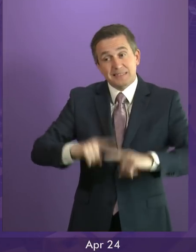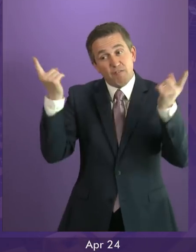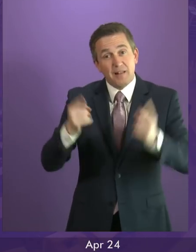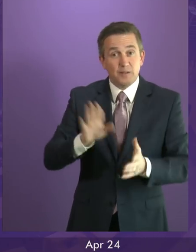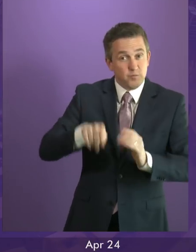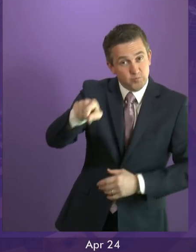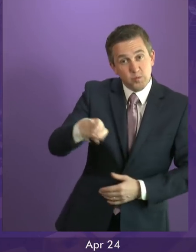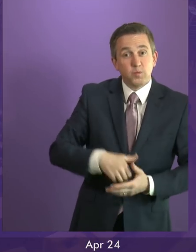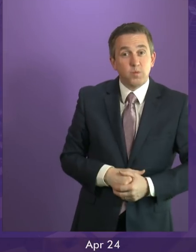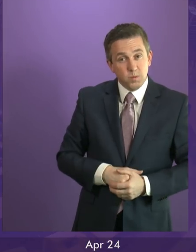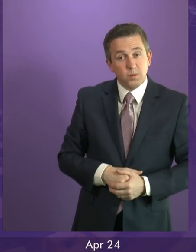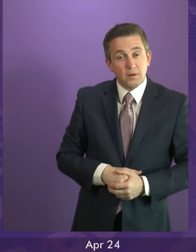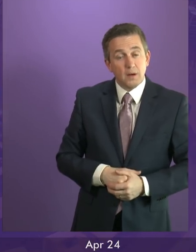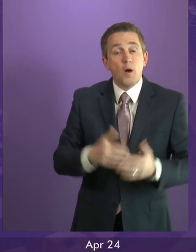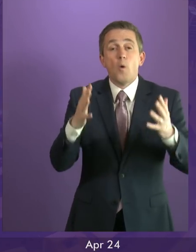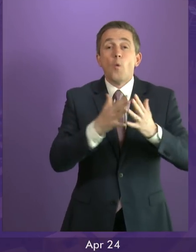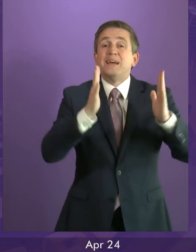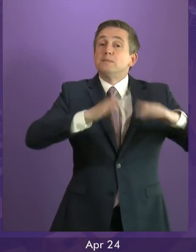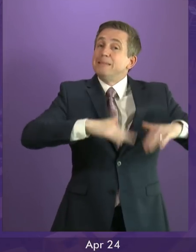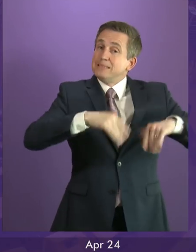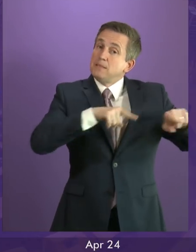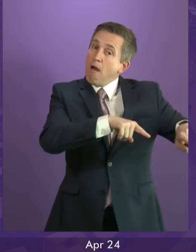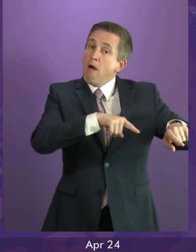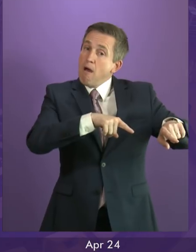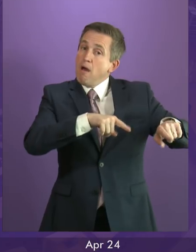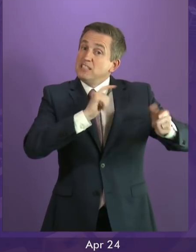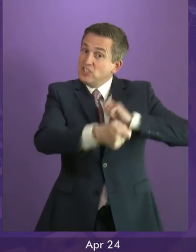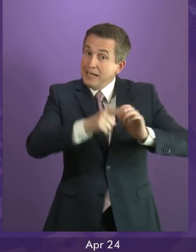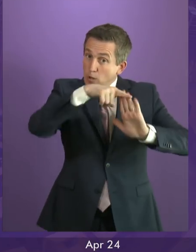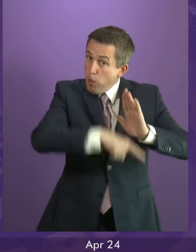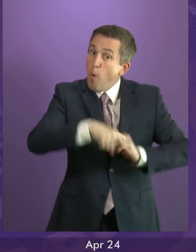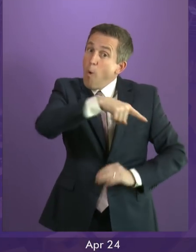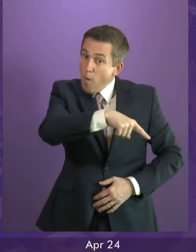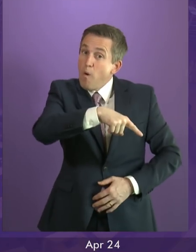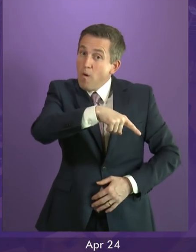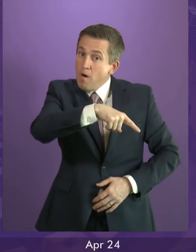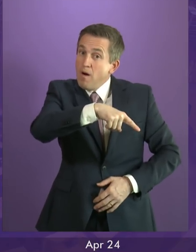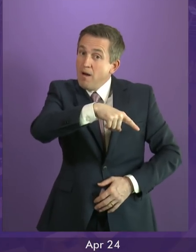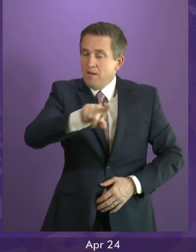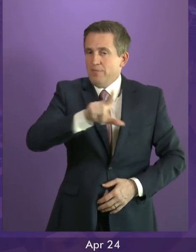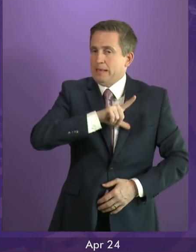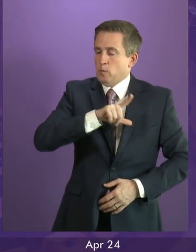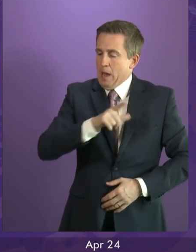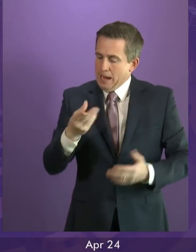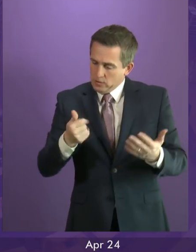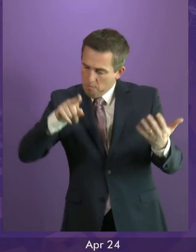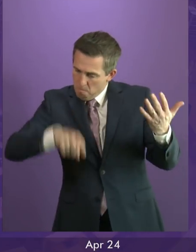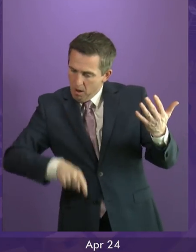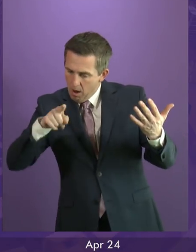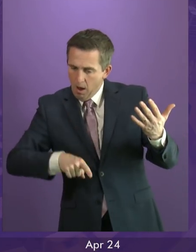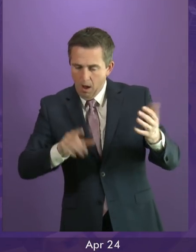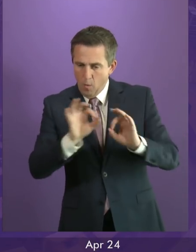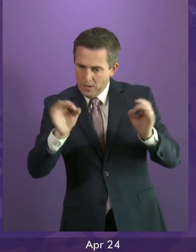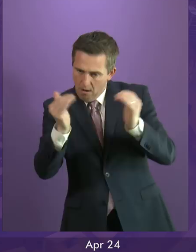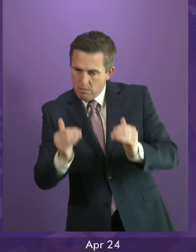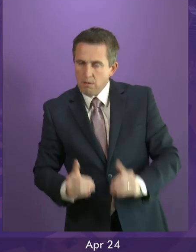that. And it was only because Westminster subsequently changed the law that parts of that were then found to be incompetence. I'm not